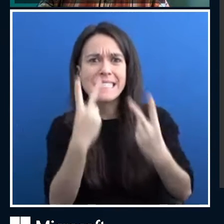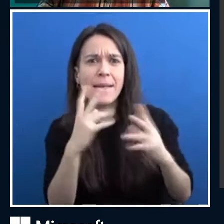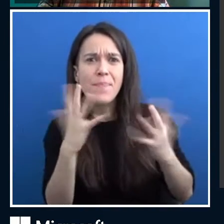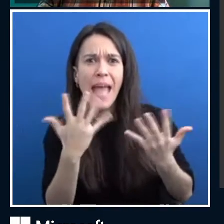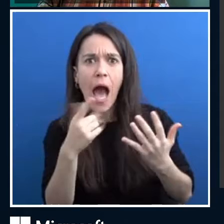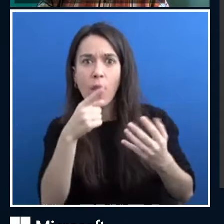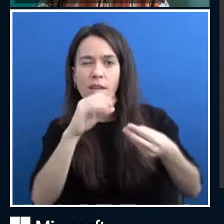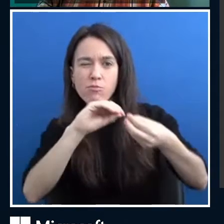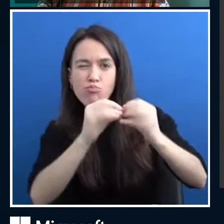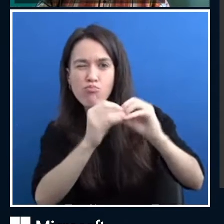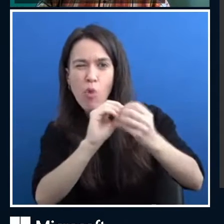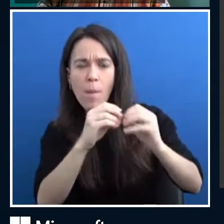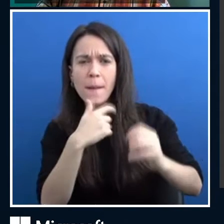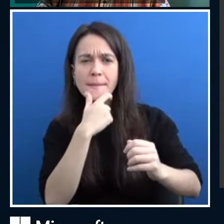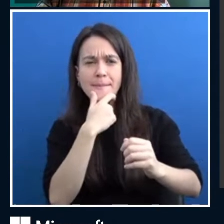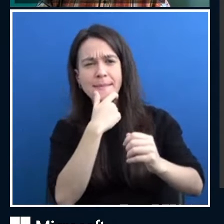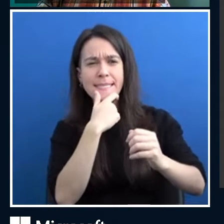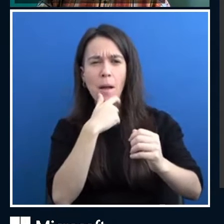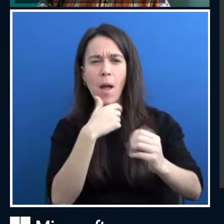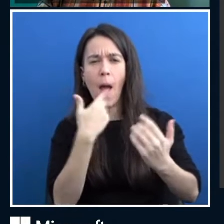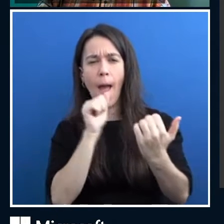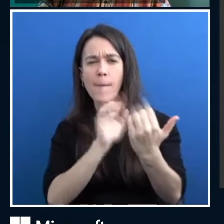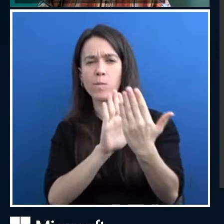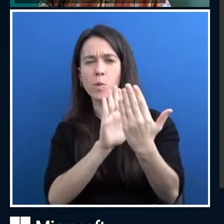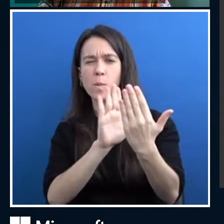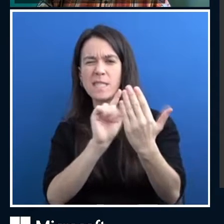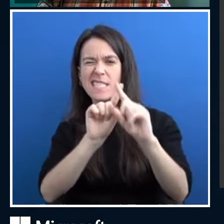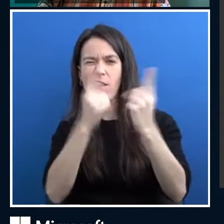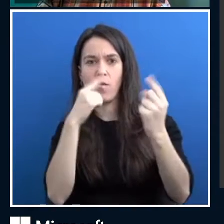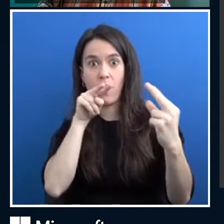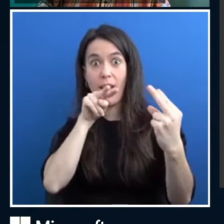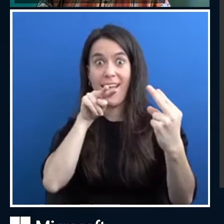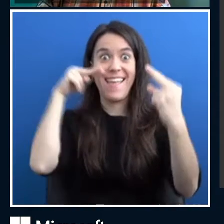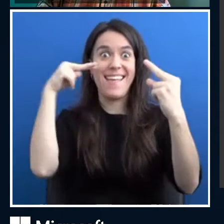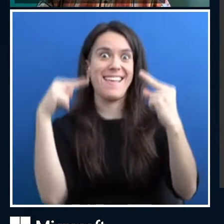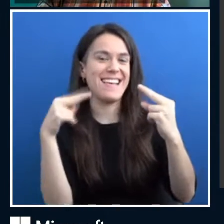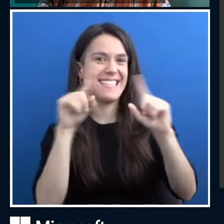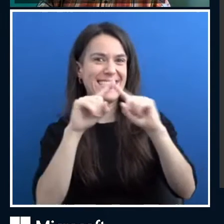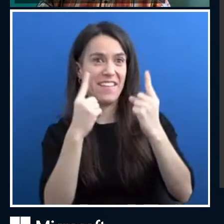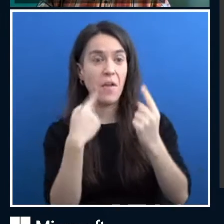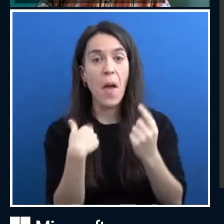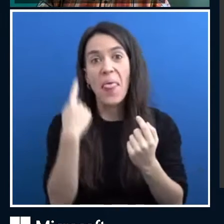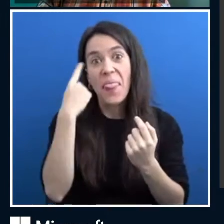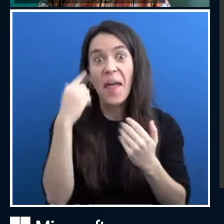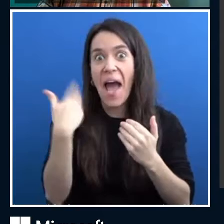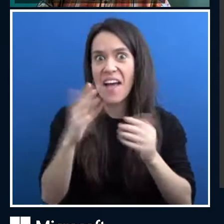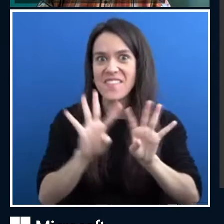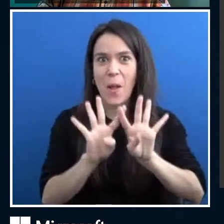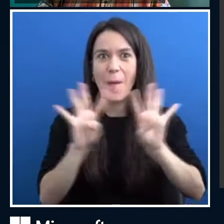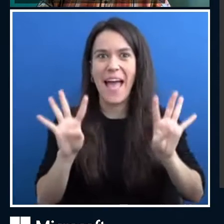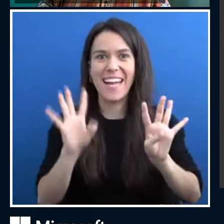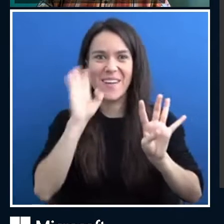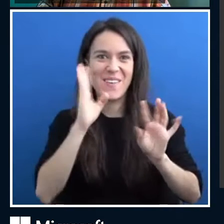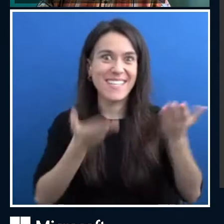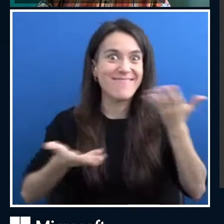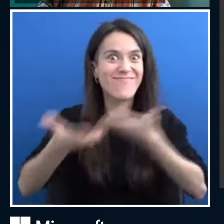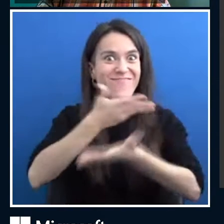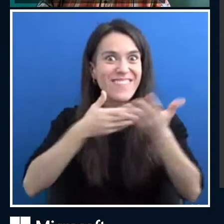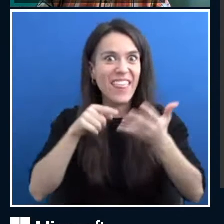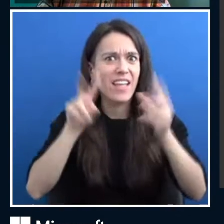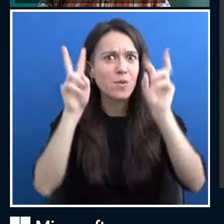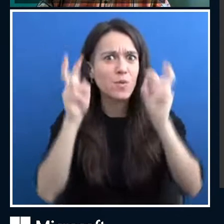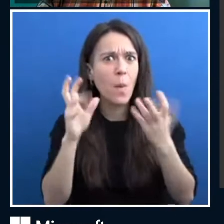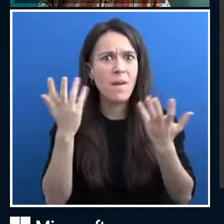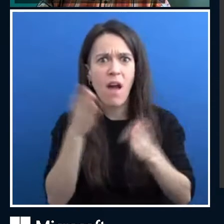perspective. And hopefully, in our future panel, we might talk a little bit about, are we running down the right routes and stuff like